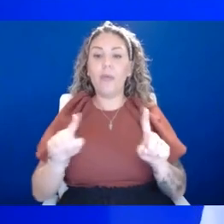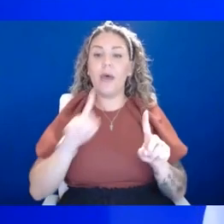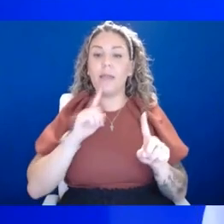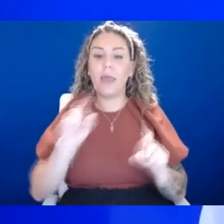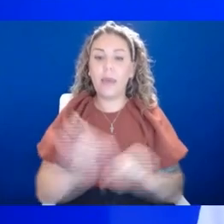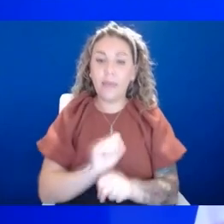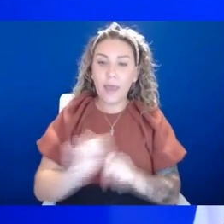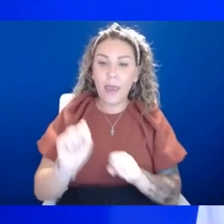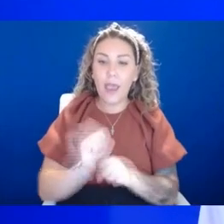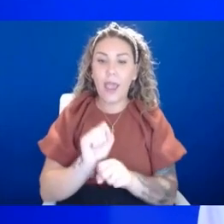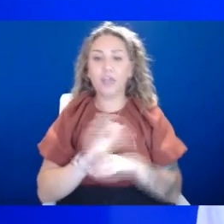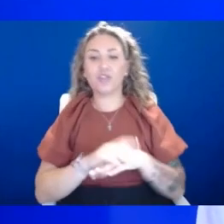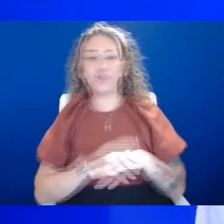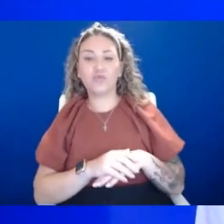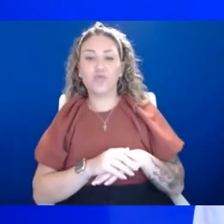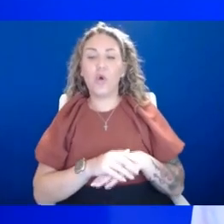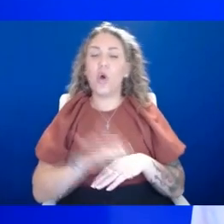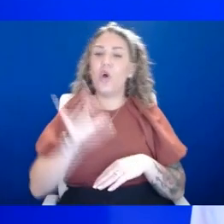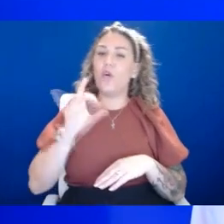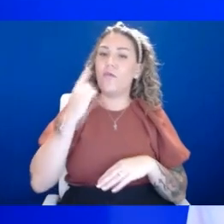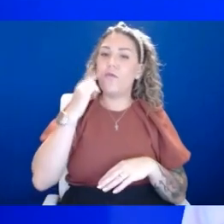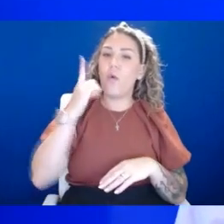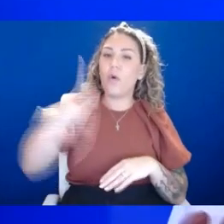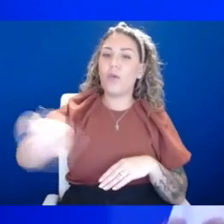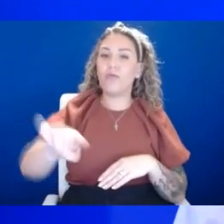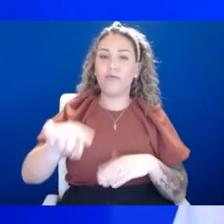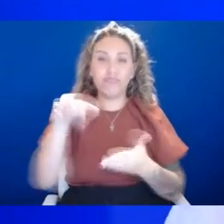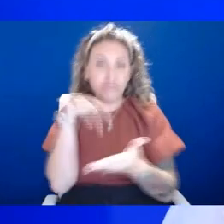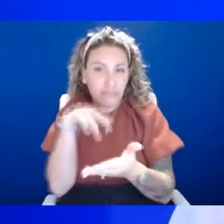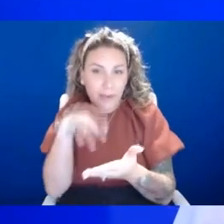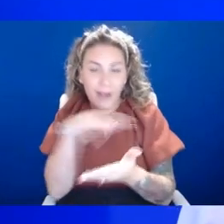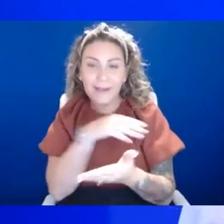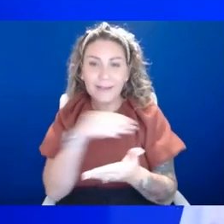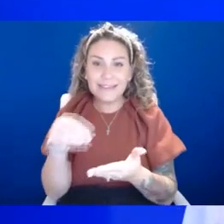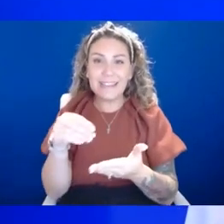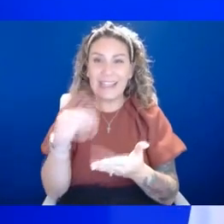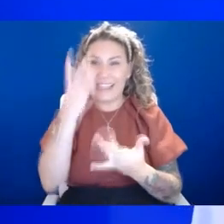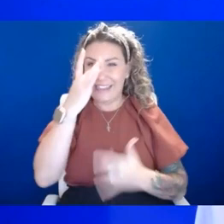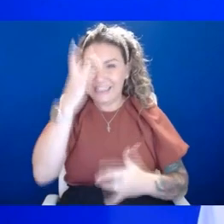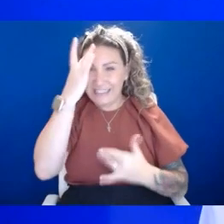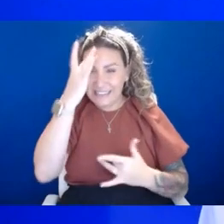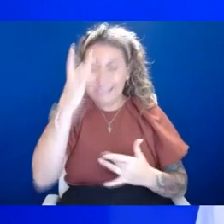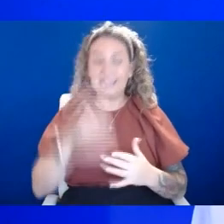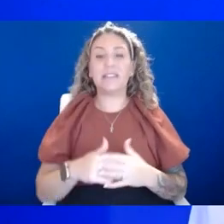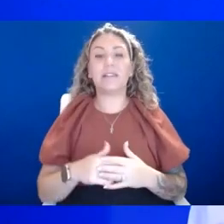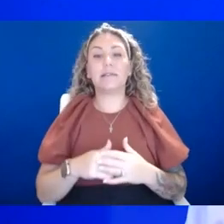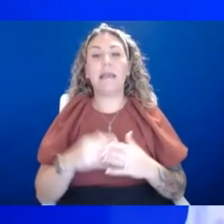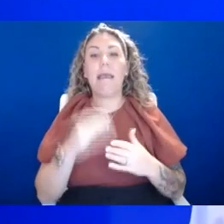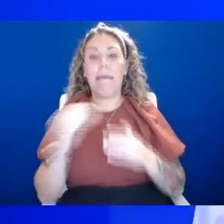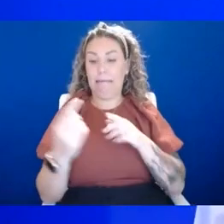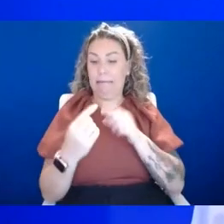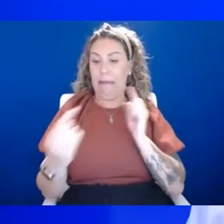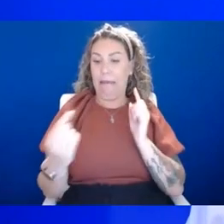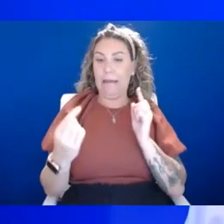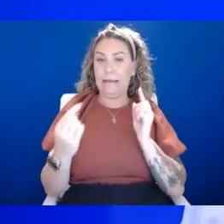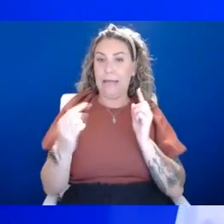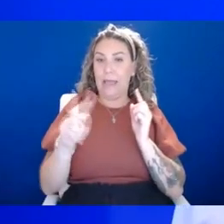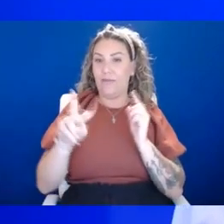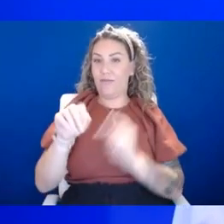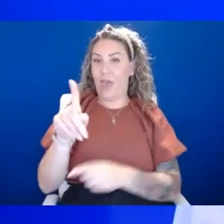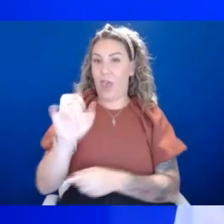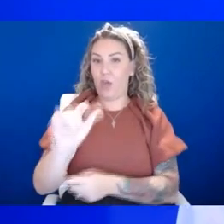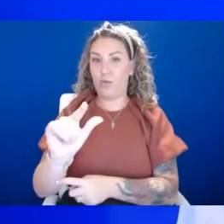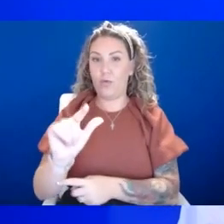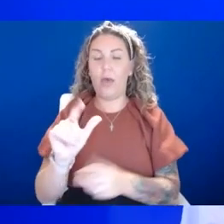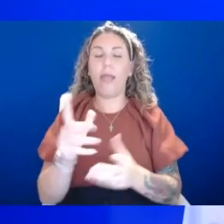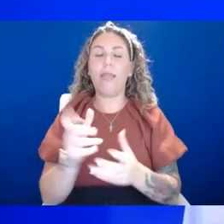and trials, uh, for monkeypox disease and that antiviral, we are getting that. So we are going to be getting a lot of safety and efficacy